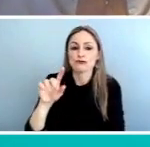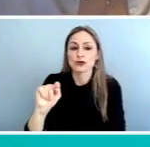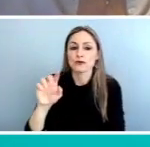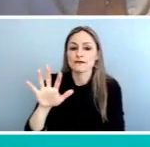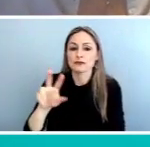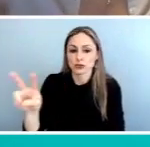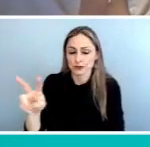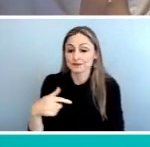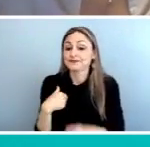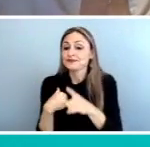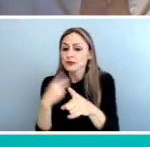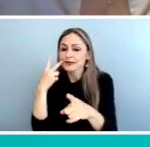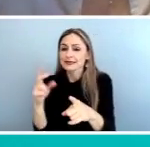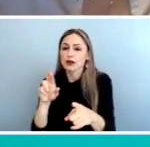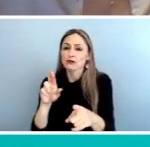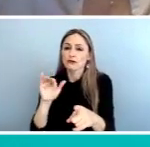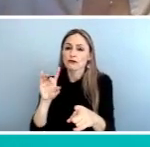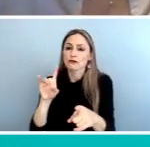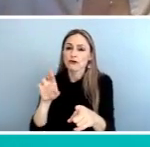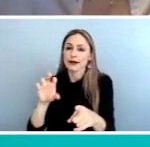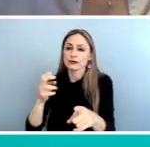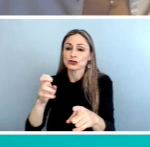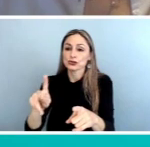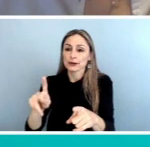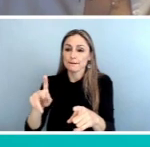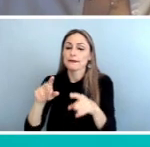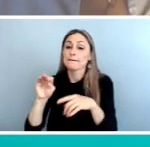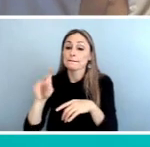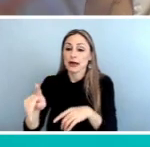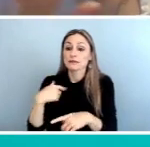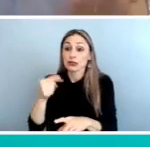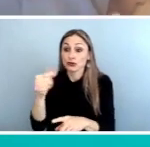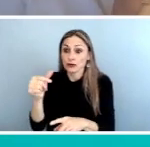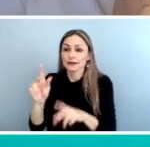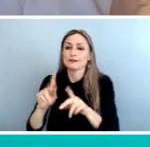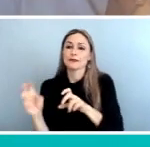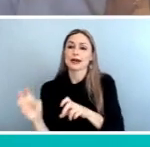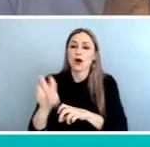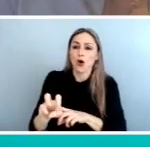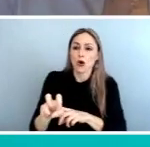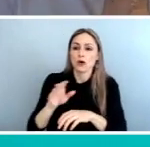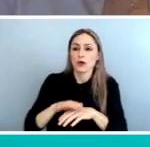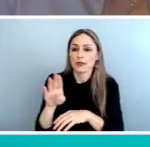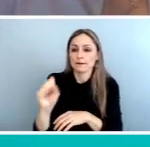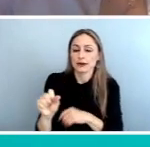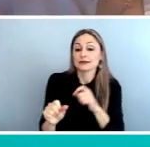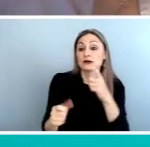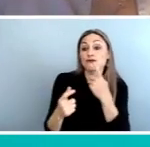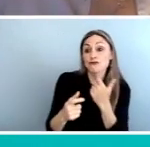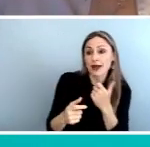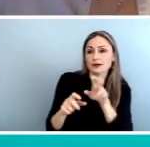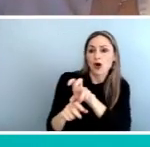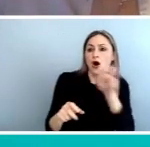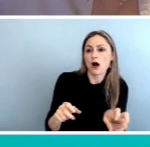it's a ridership map so the green colors are showing us places where people are getting on the bus the red shows places where people are getting off the bus so you